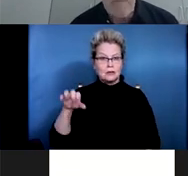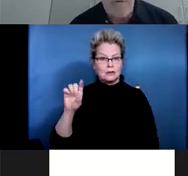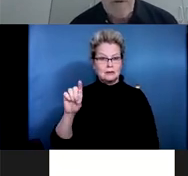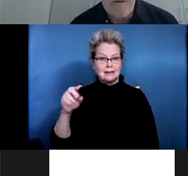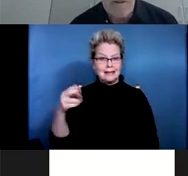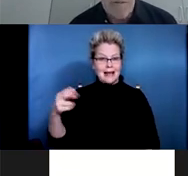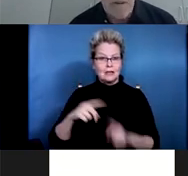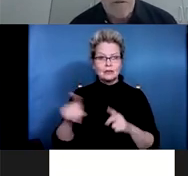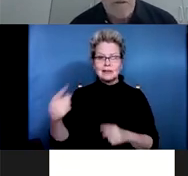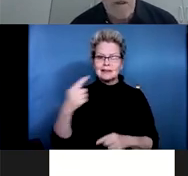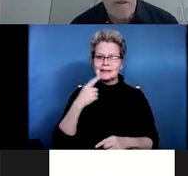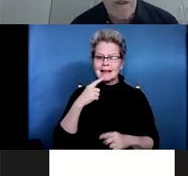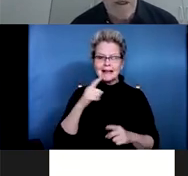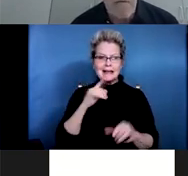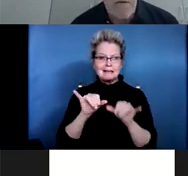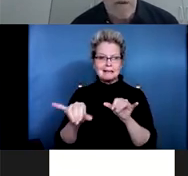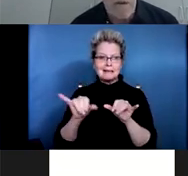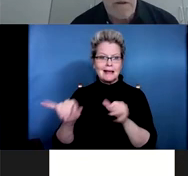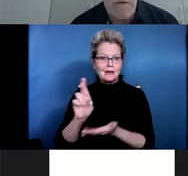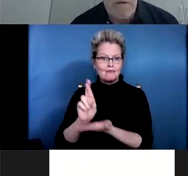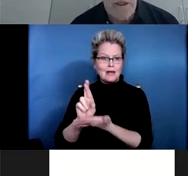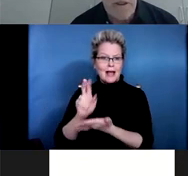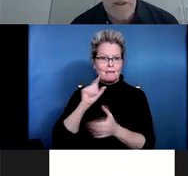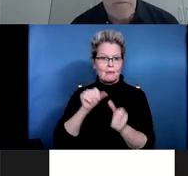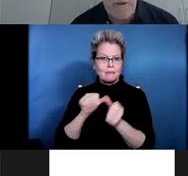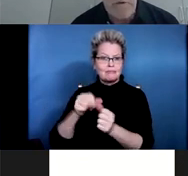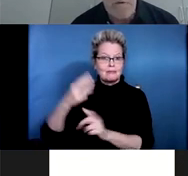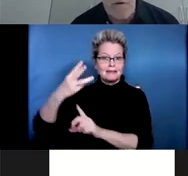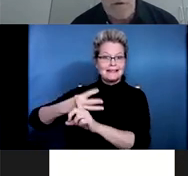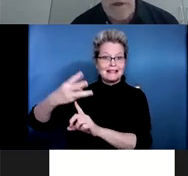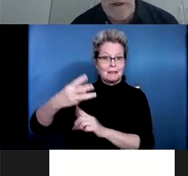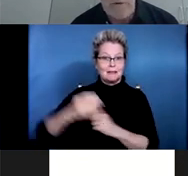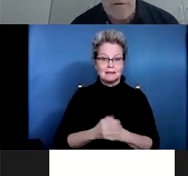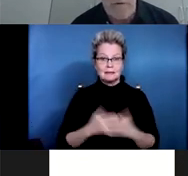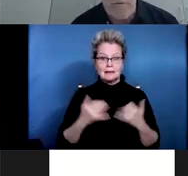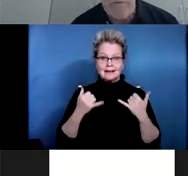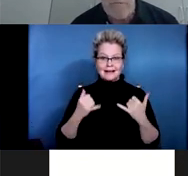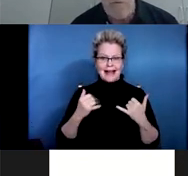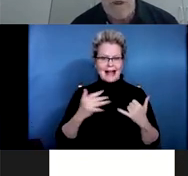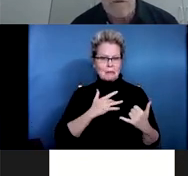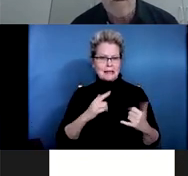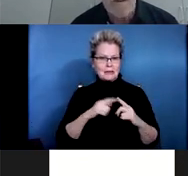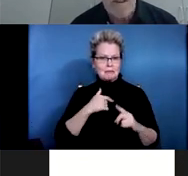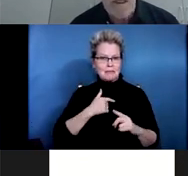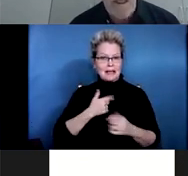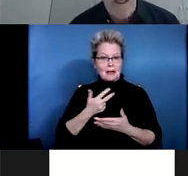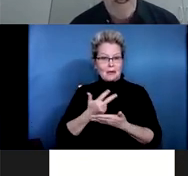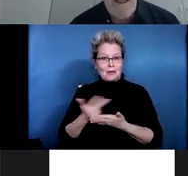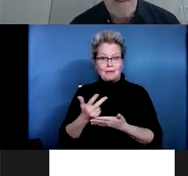rehab for about six months. Now the, the stays can be as short as three or four weeks.